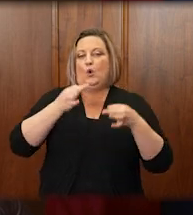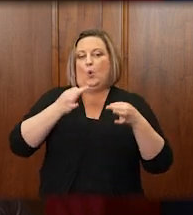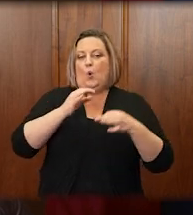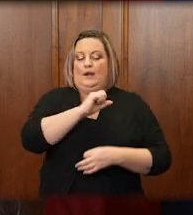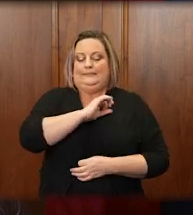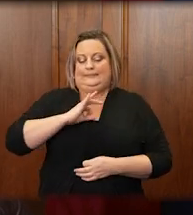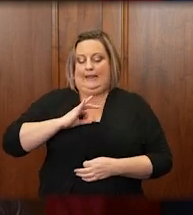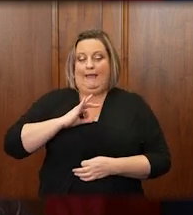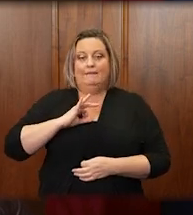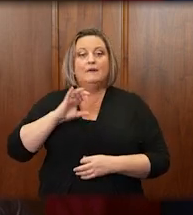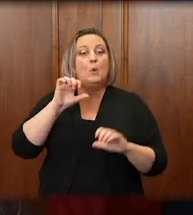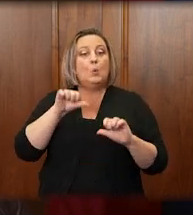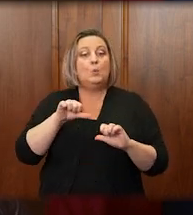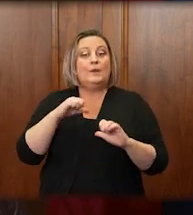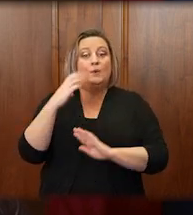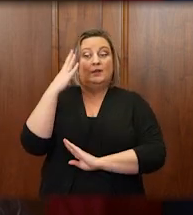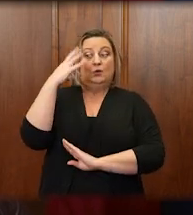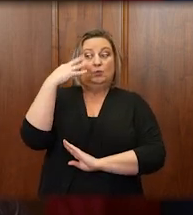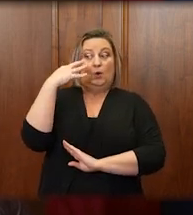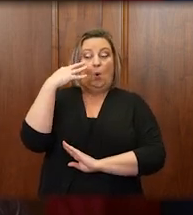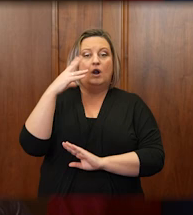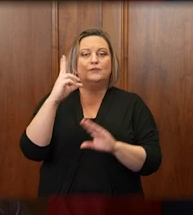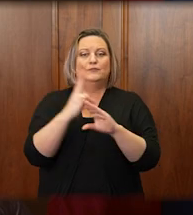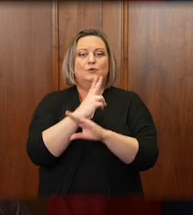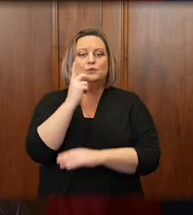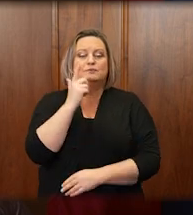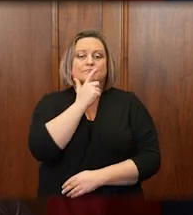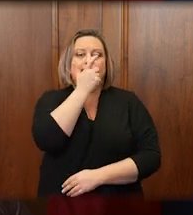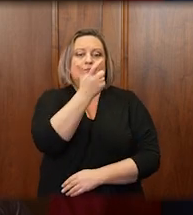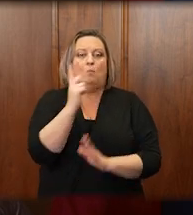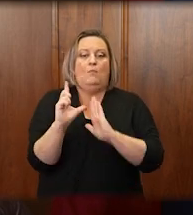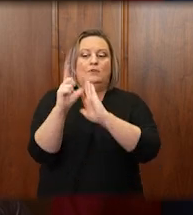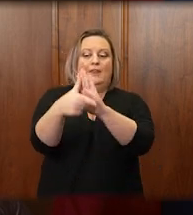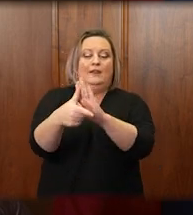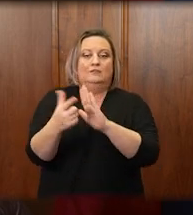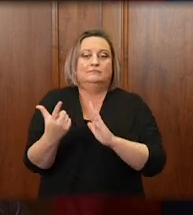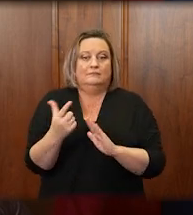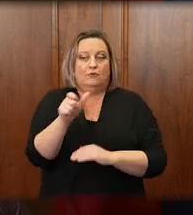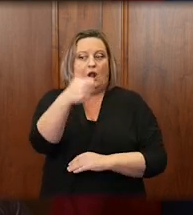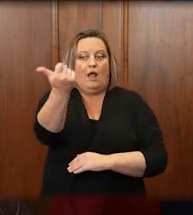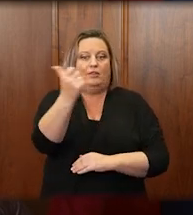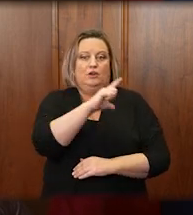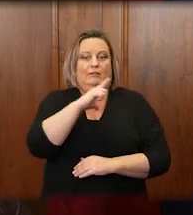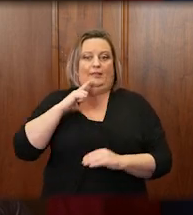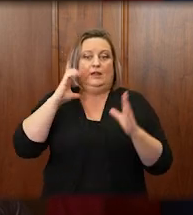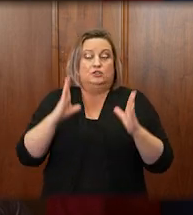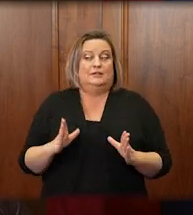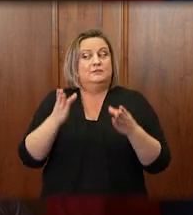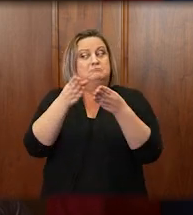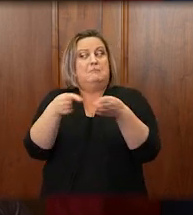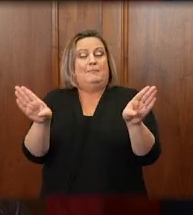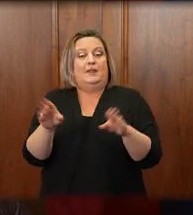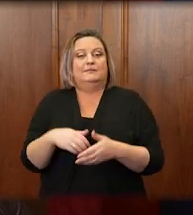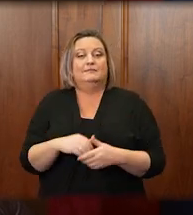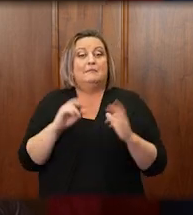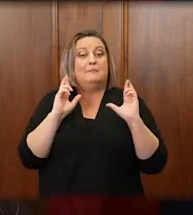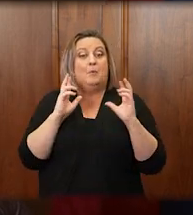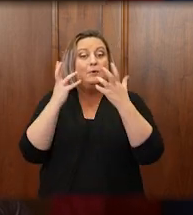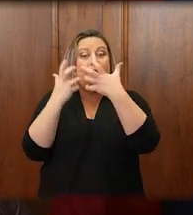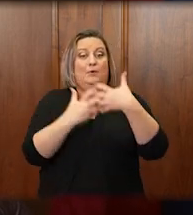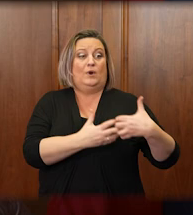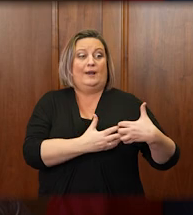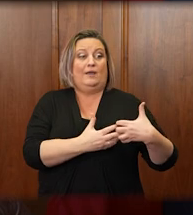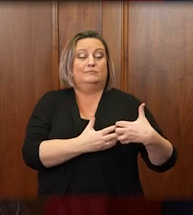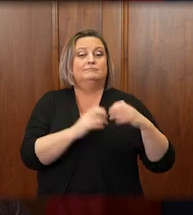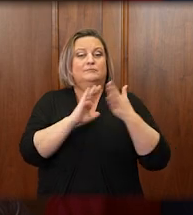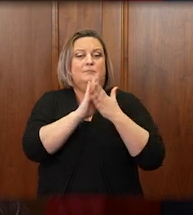plan to record and store this on our website for future viewing by legislators and the public. I hope we can work something out to